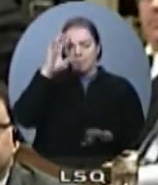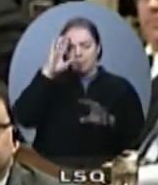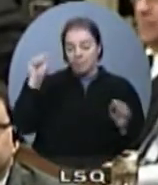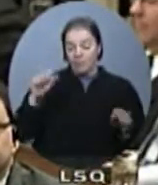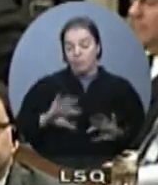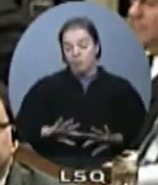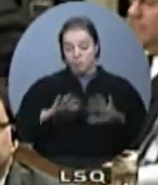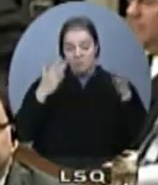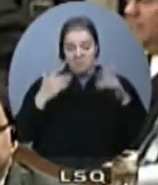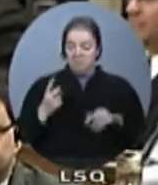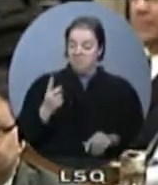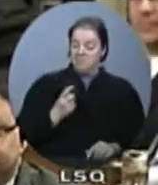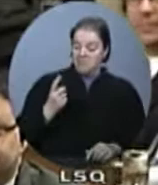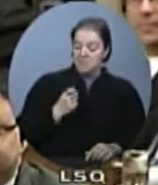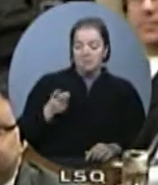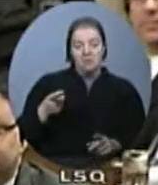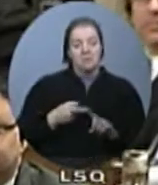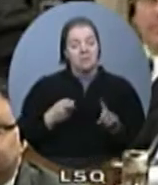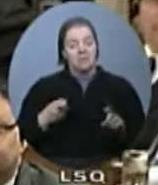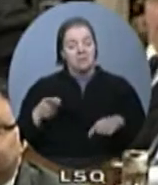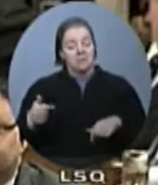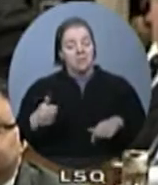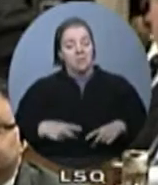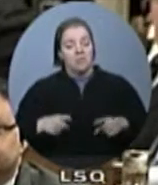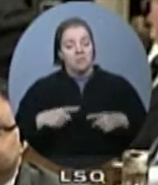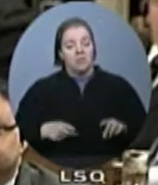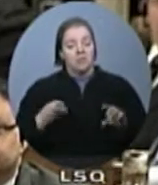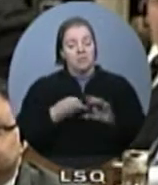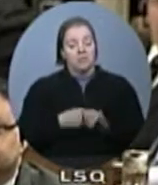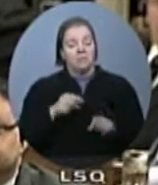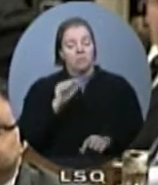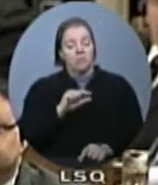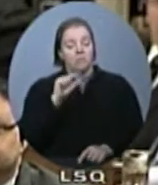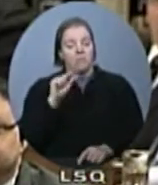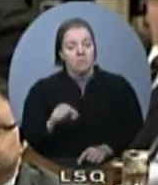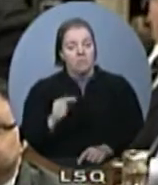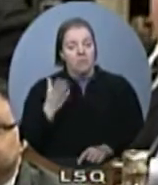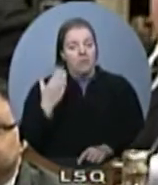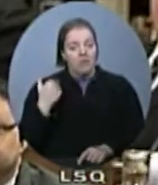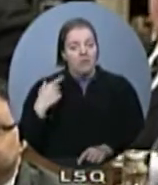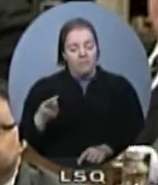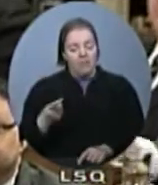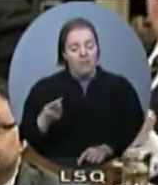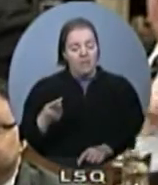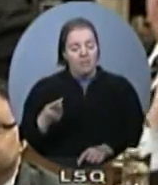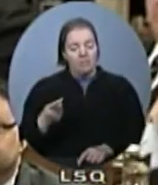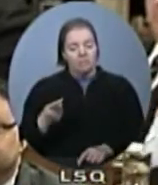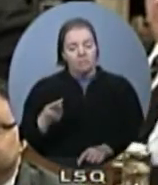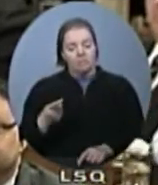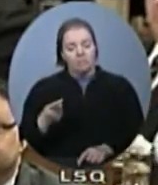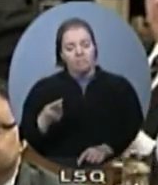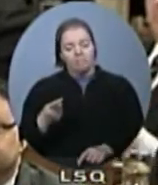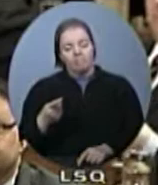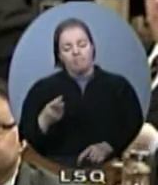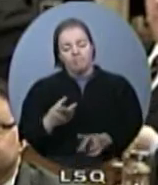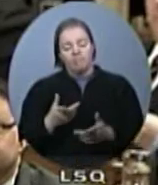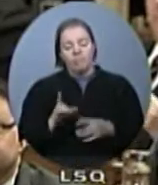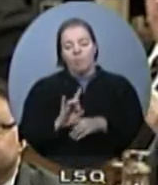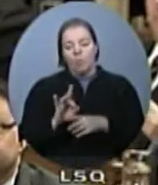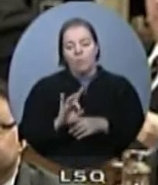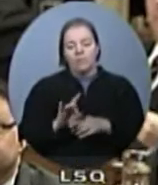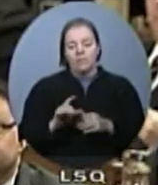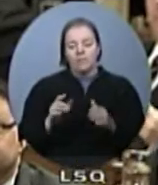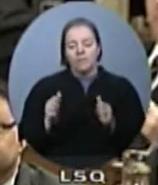sat in a government that shortchanged newcomers in settlement services for 13 long years, imposed a $1,000